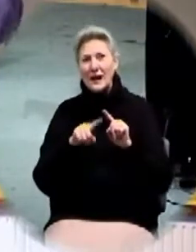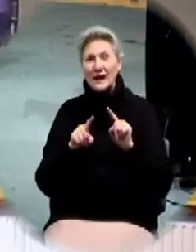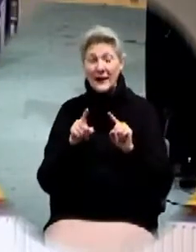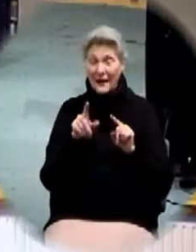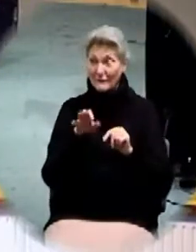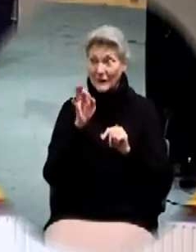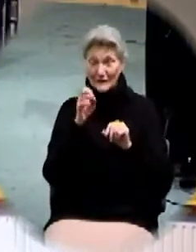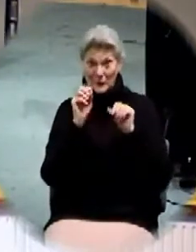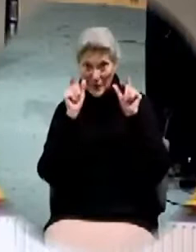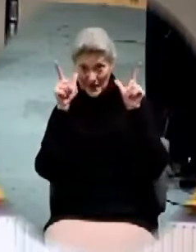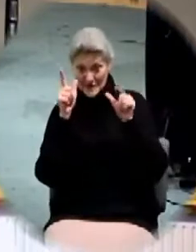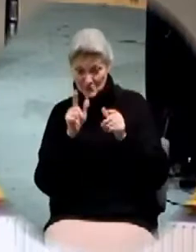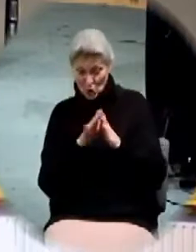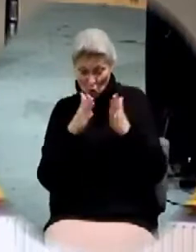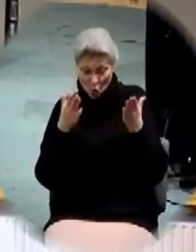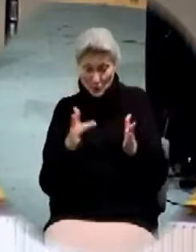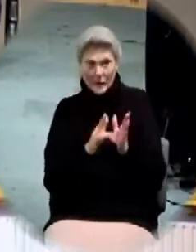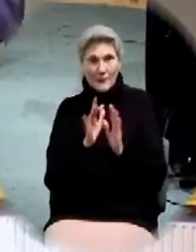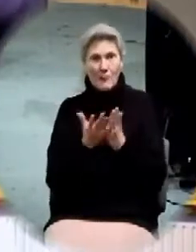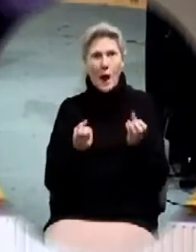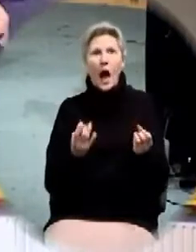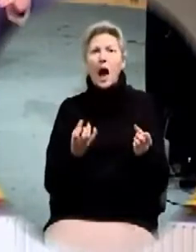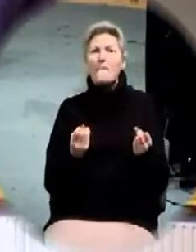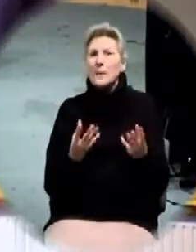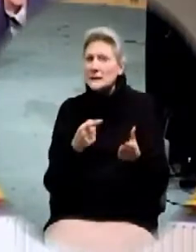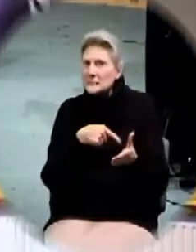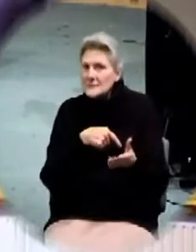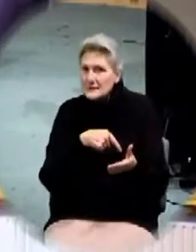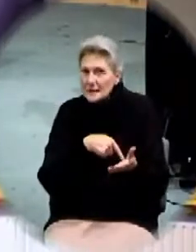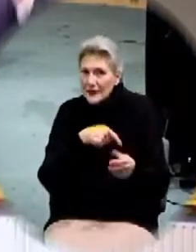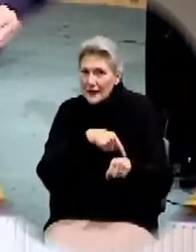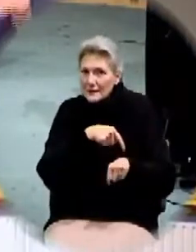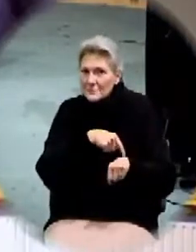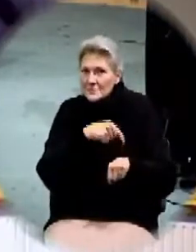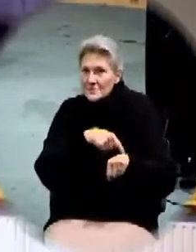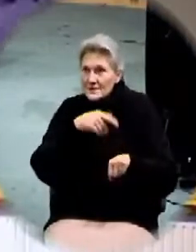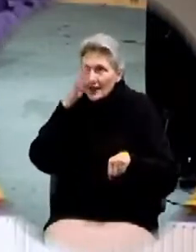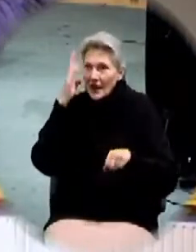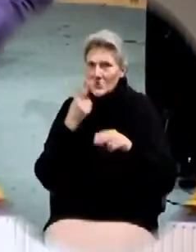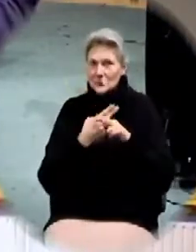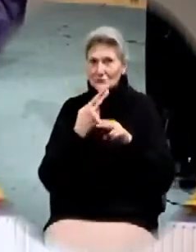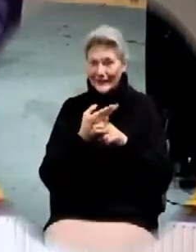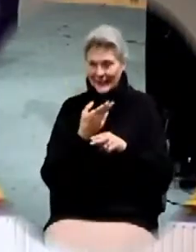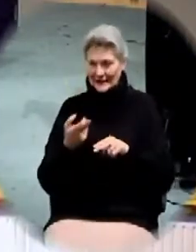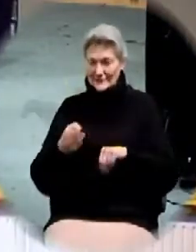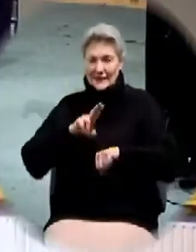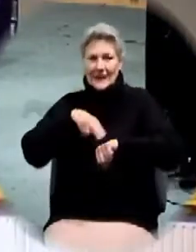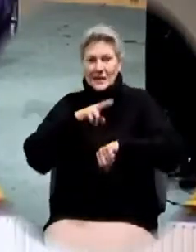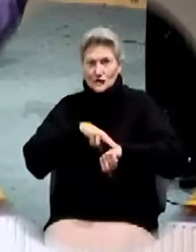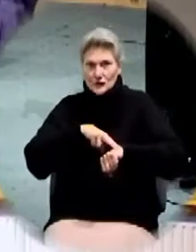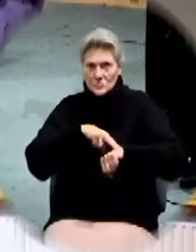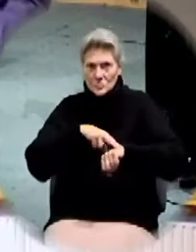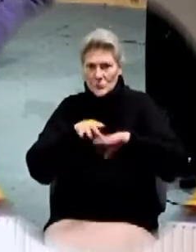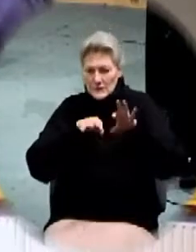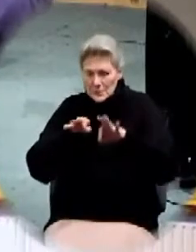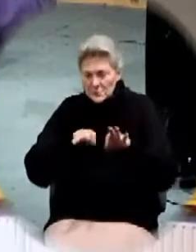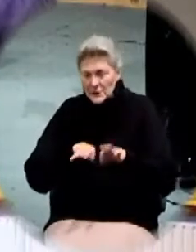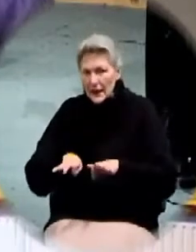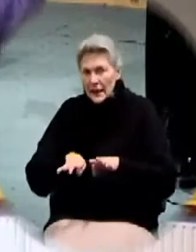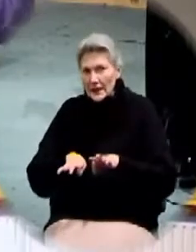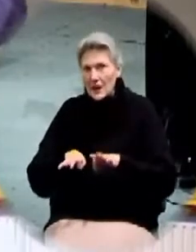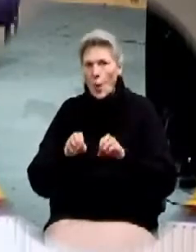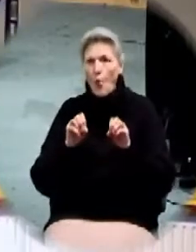find it really amazing when you open the scripture, how many times God used things in the natural to explain